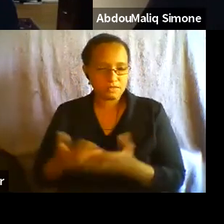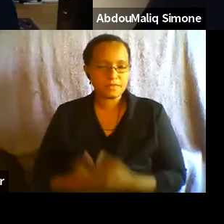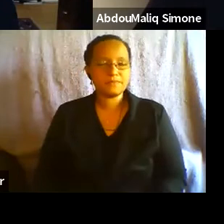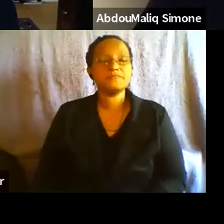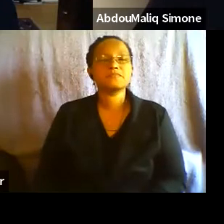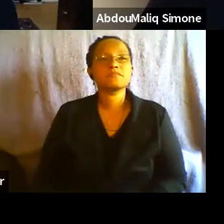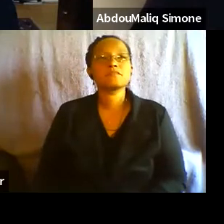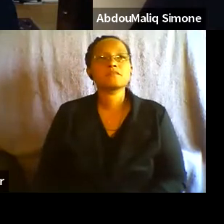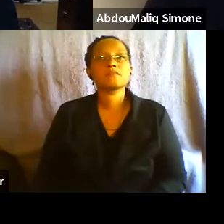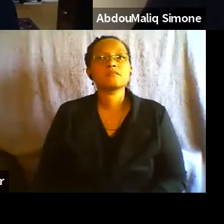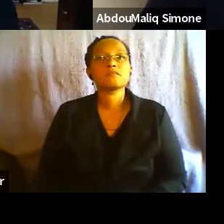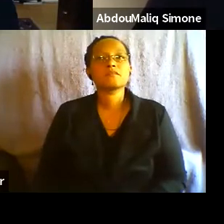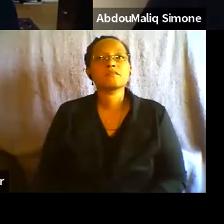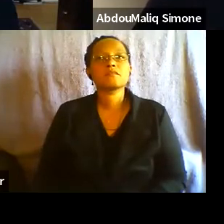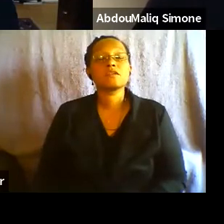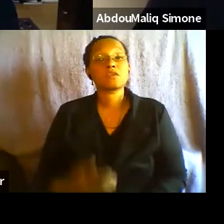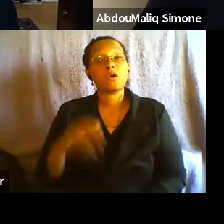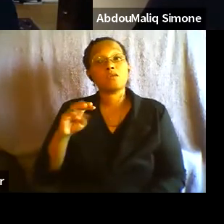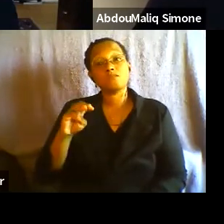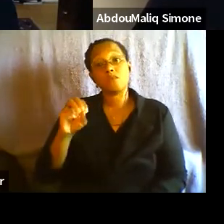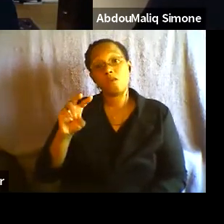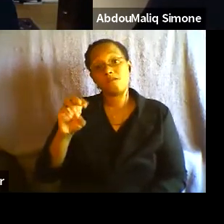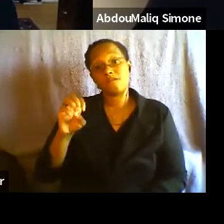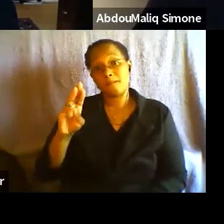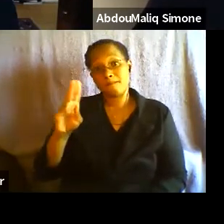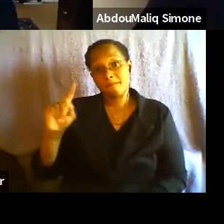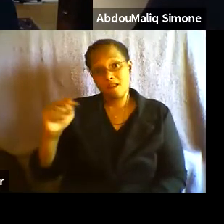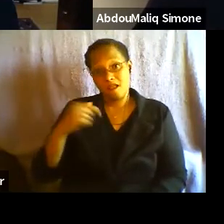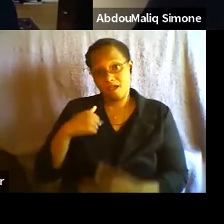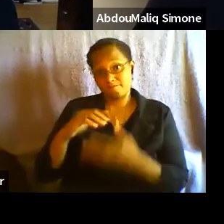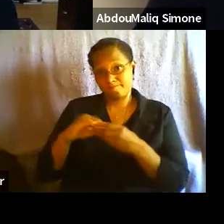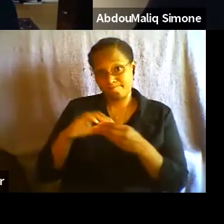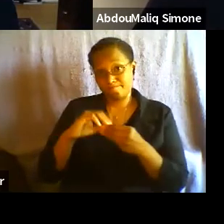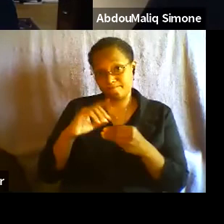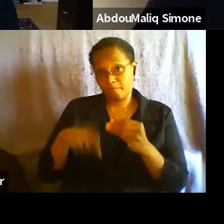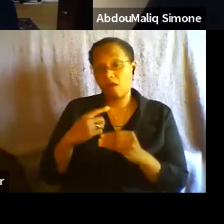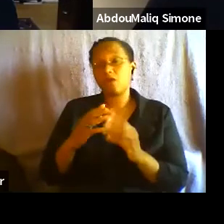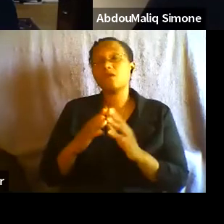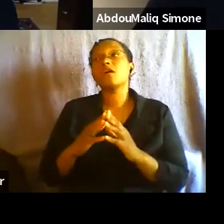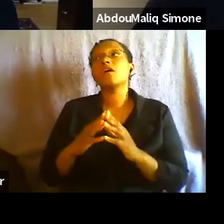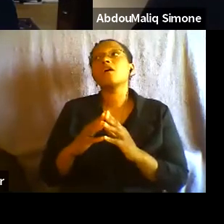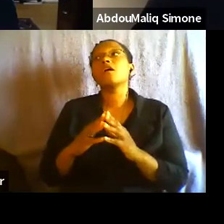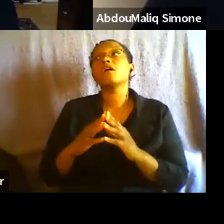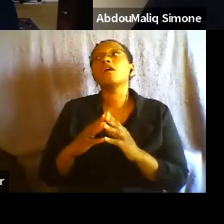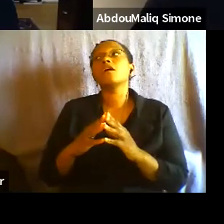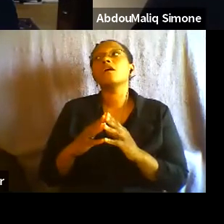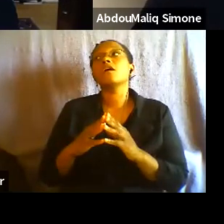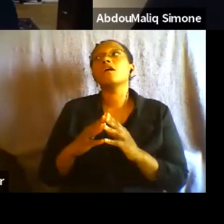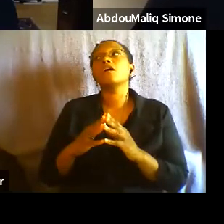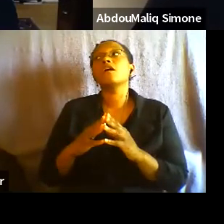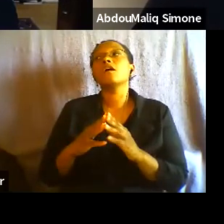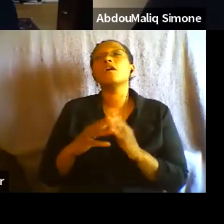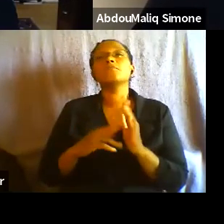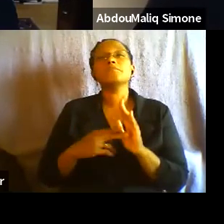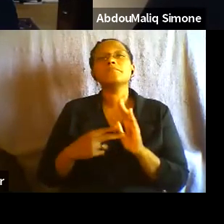it is the, the movement that I'm talking about is a way in which you try to keep up with